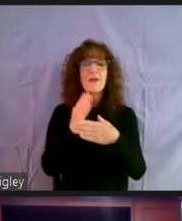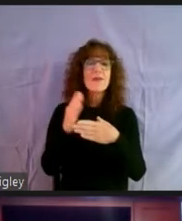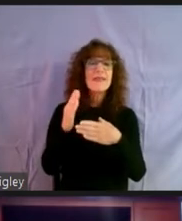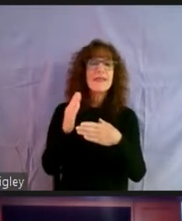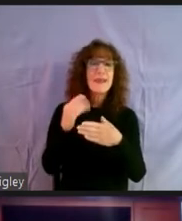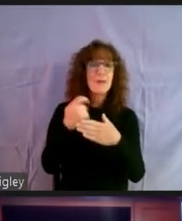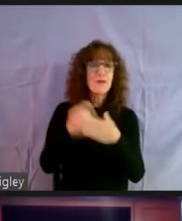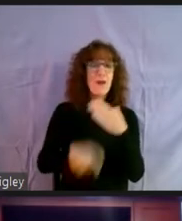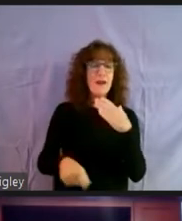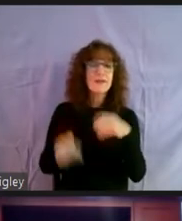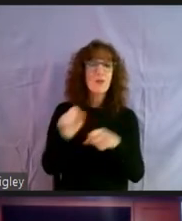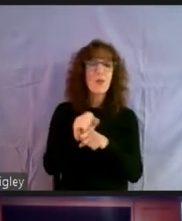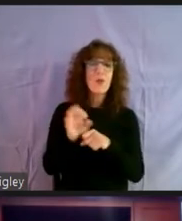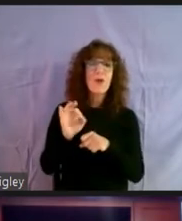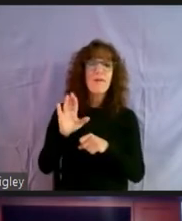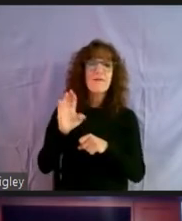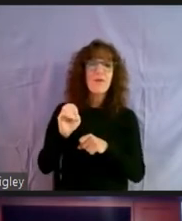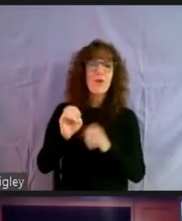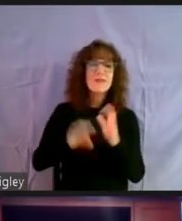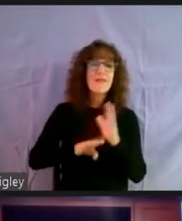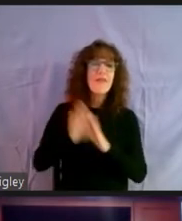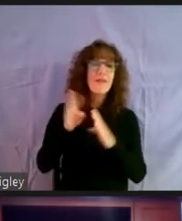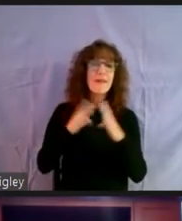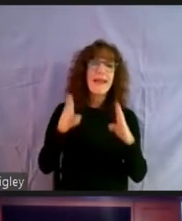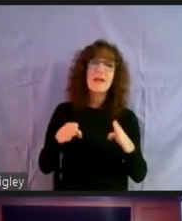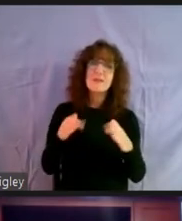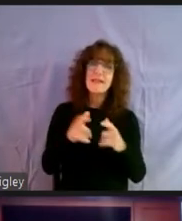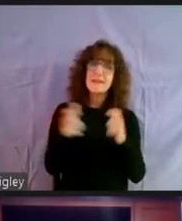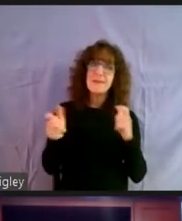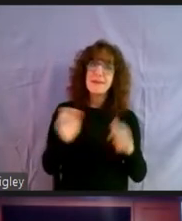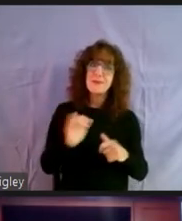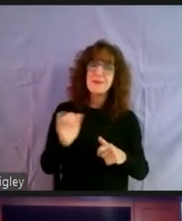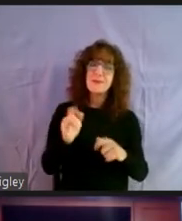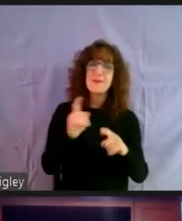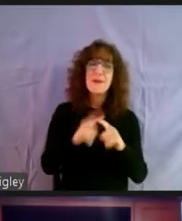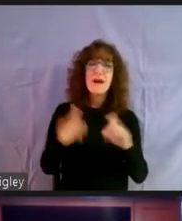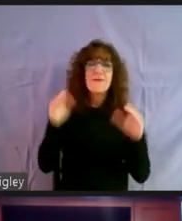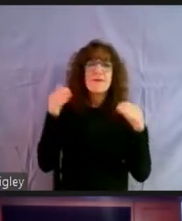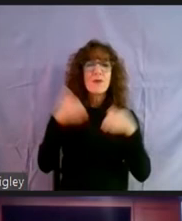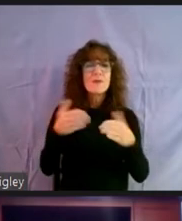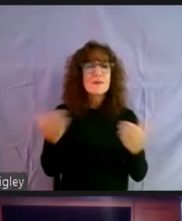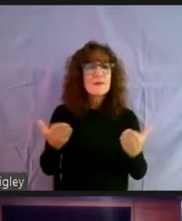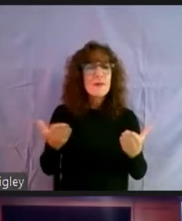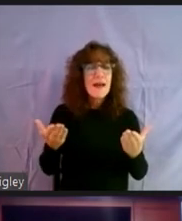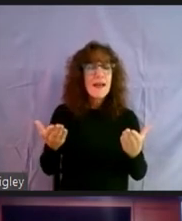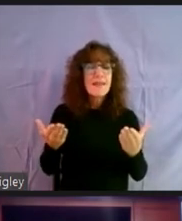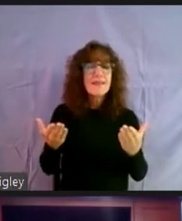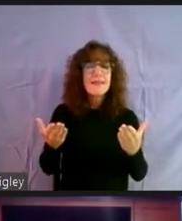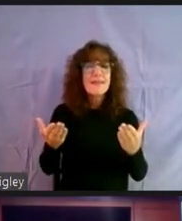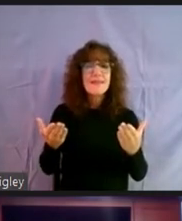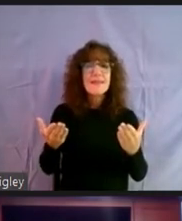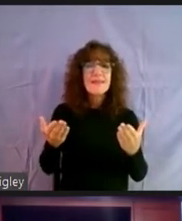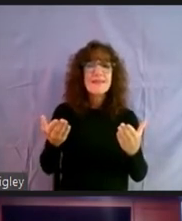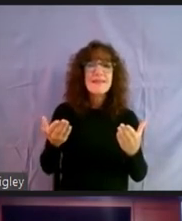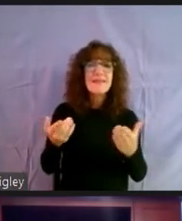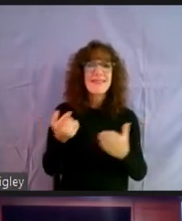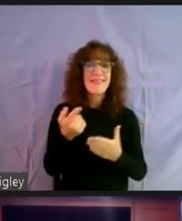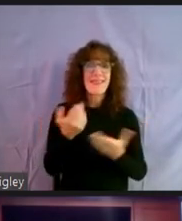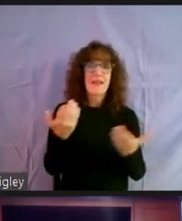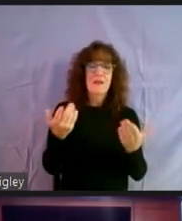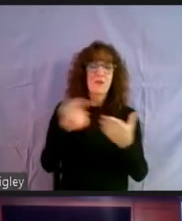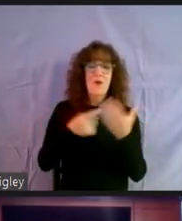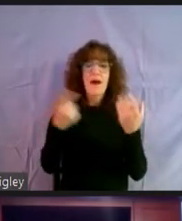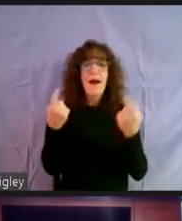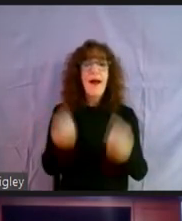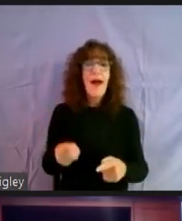development housing, which is huge. But what I want to focus on is the condition that our county is going to be left in